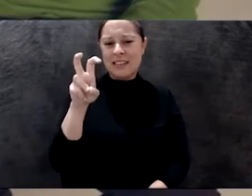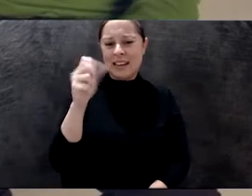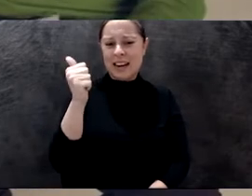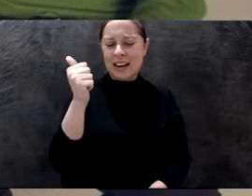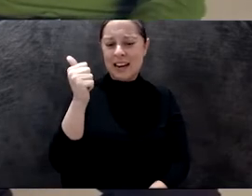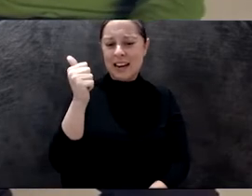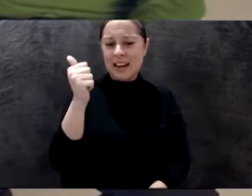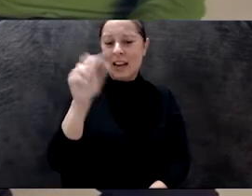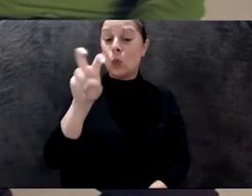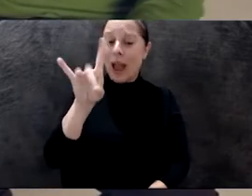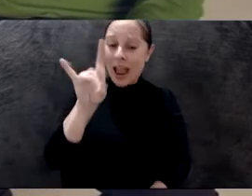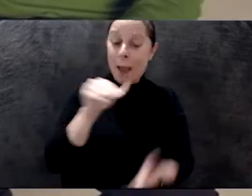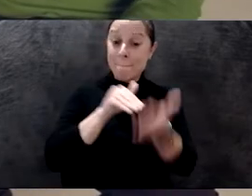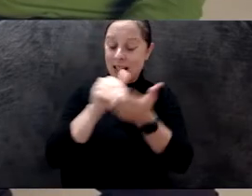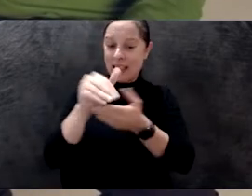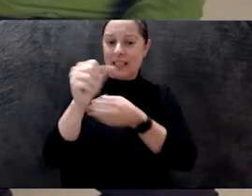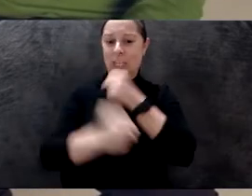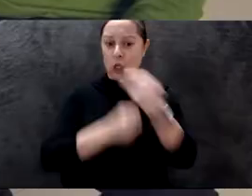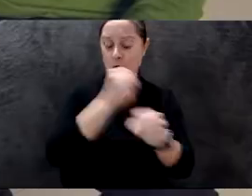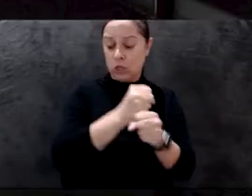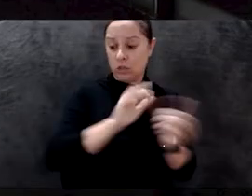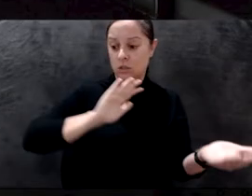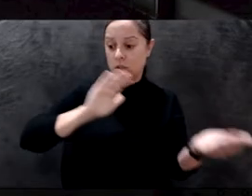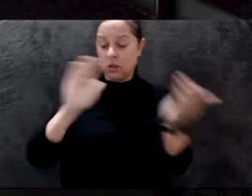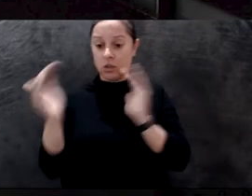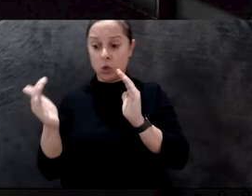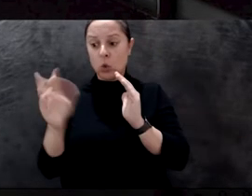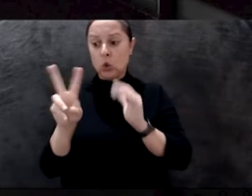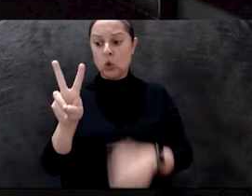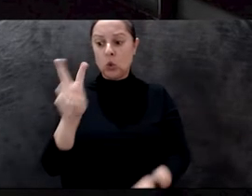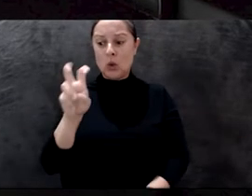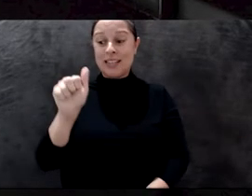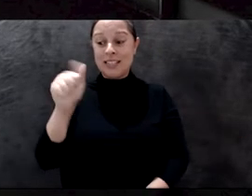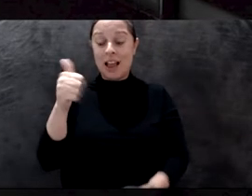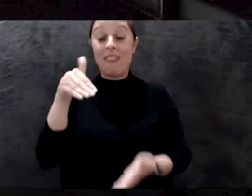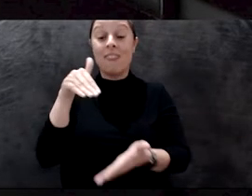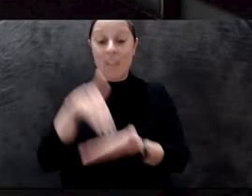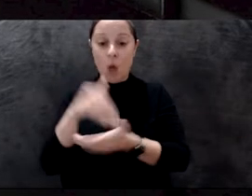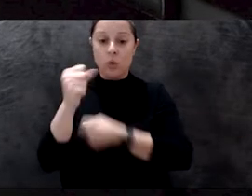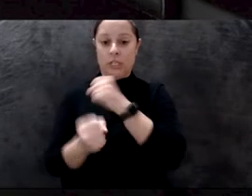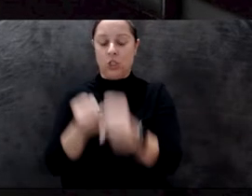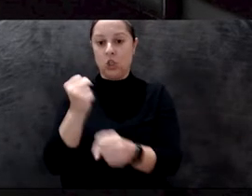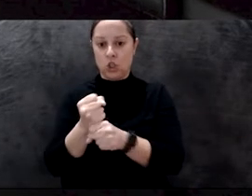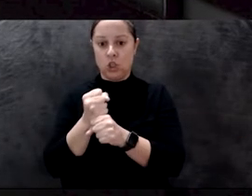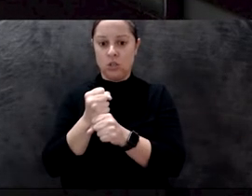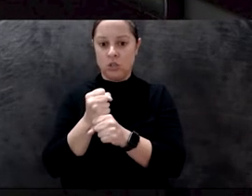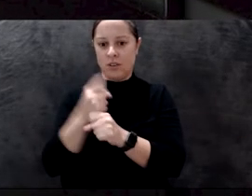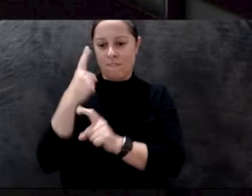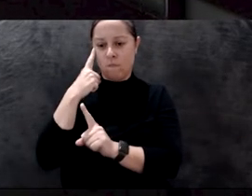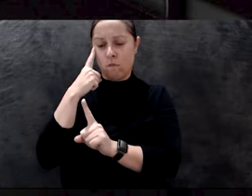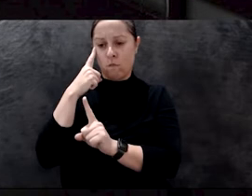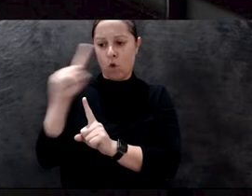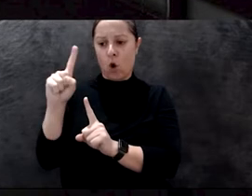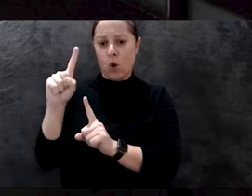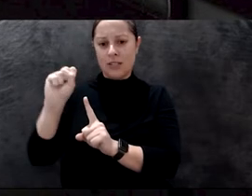280 million years versus 210,000 years. Now, also, biology said, like, more or less, to be able to